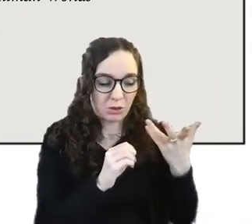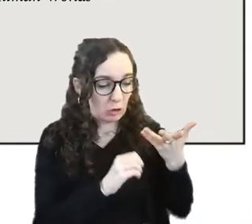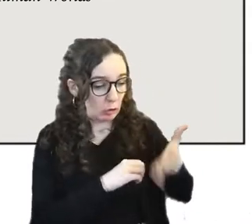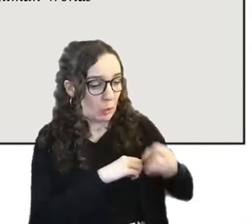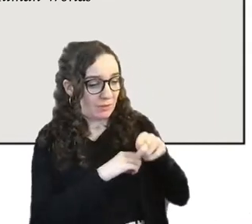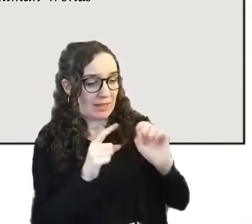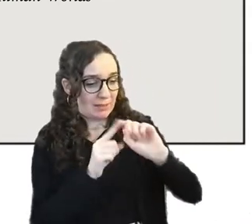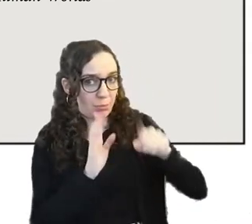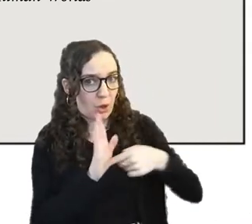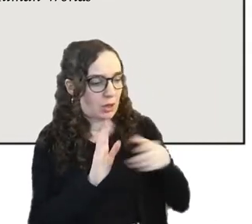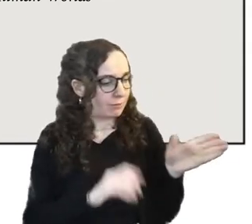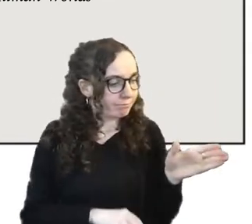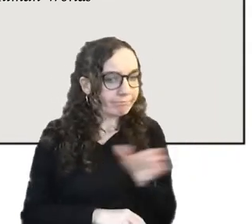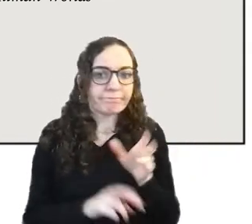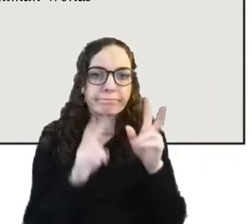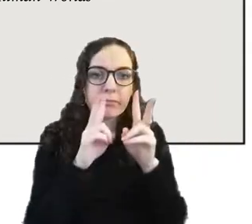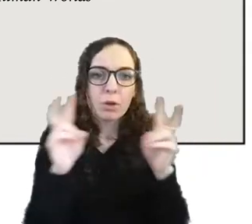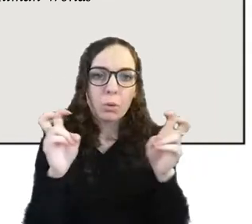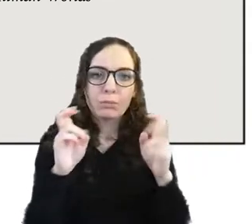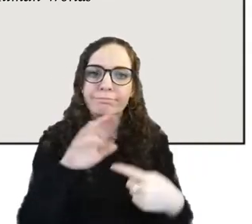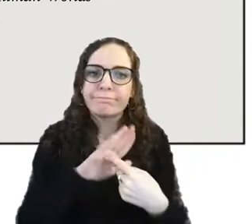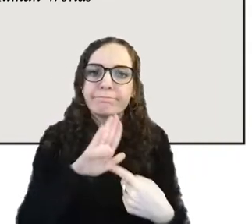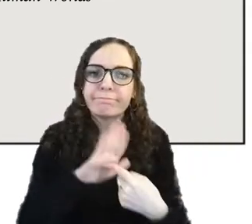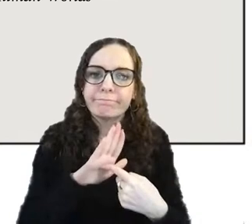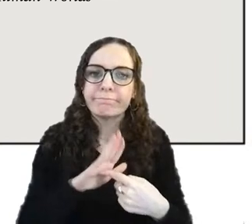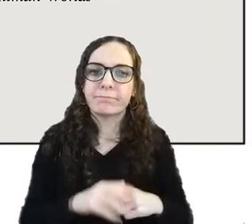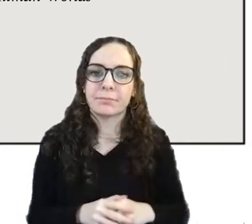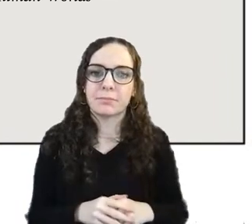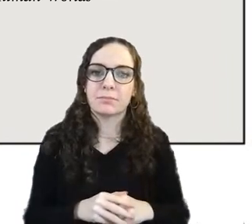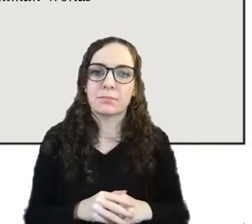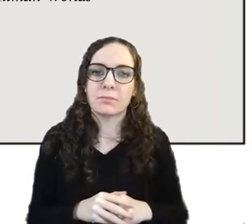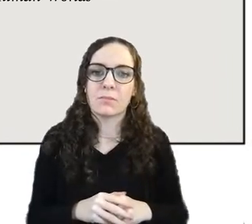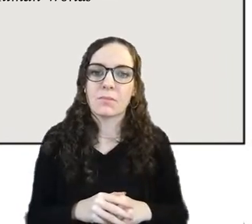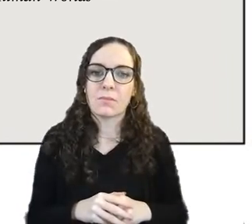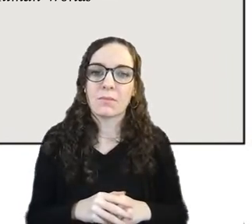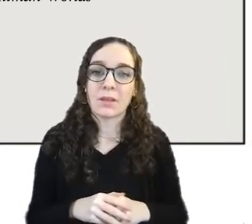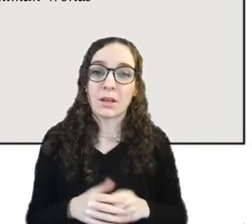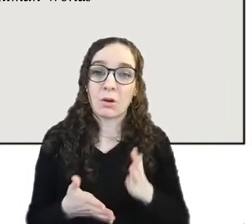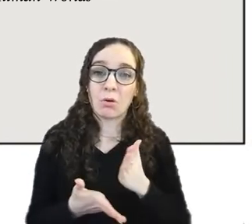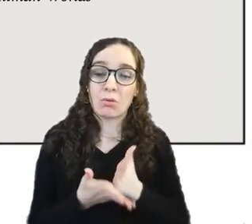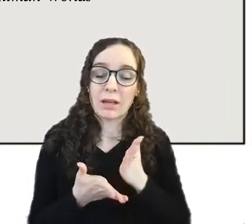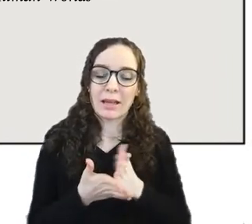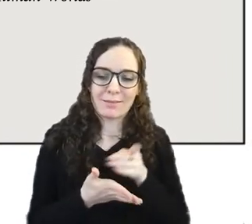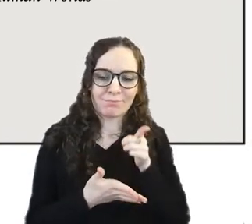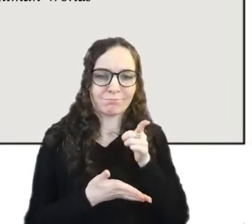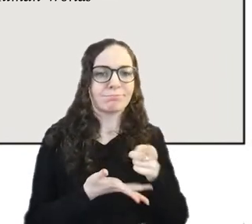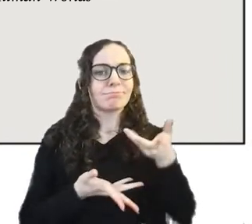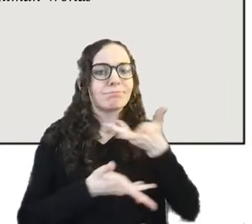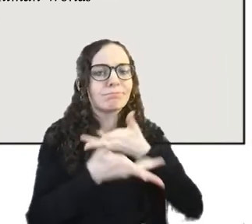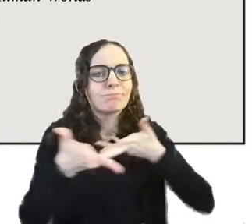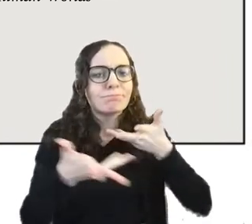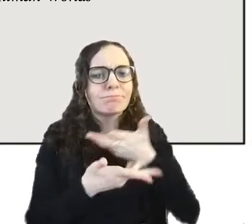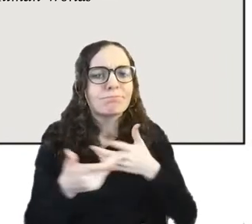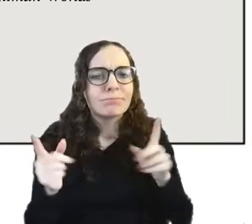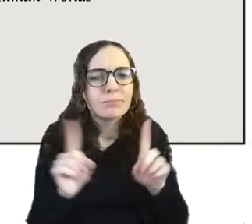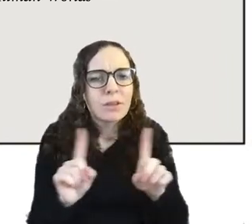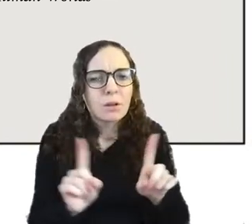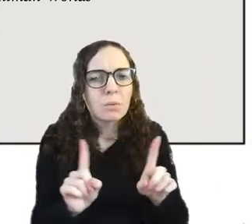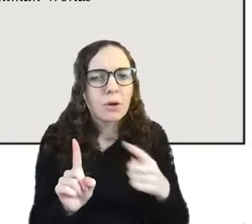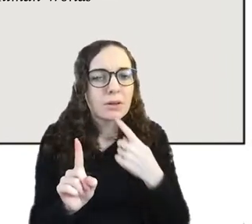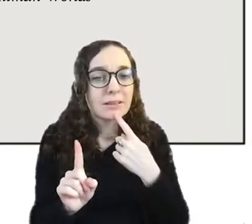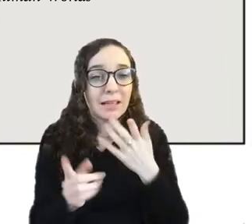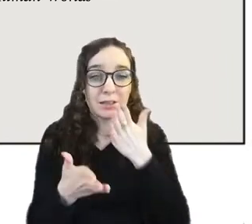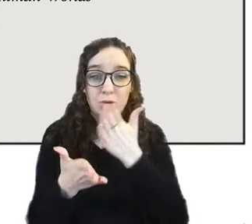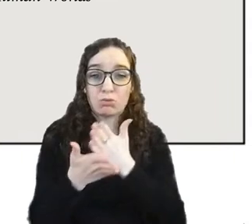so in this chapter titled touching visions she talks about uh how computers can be existential